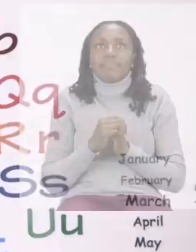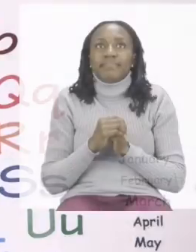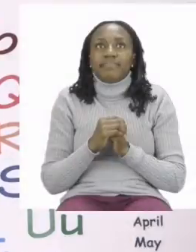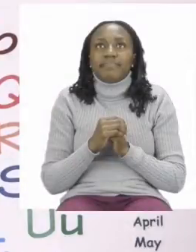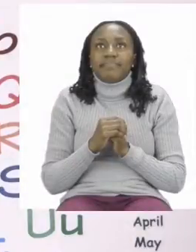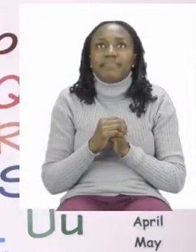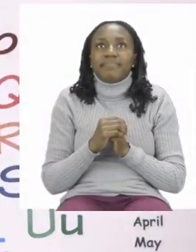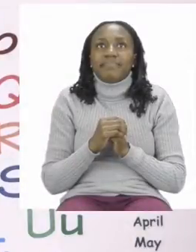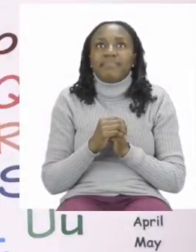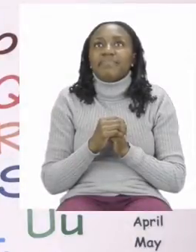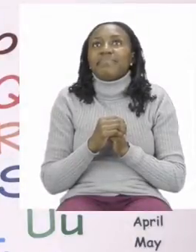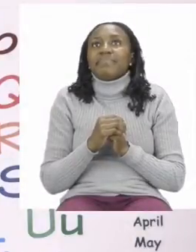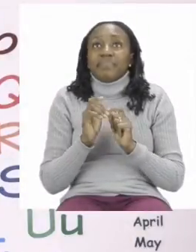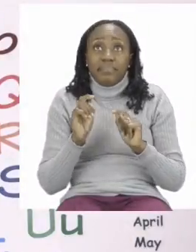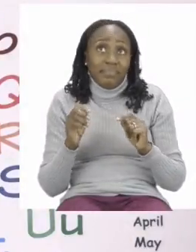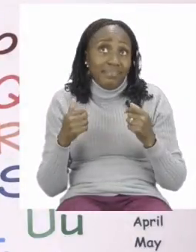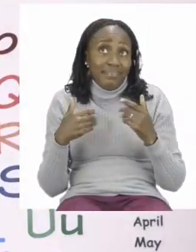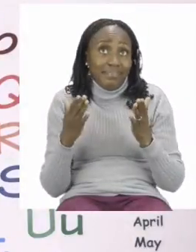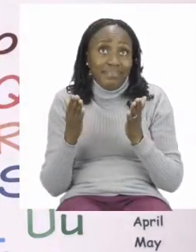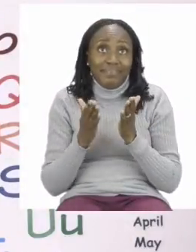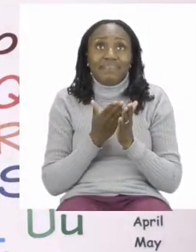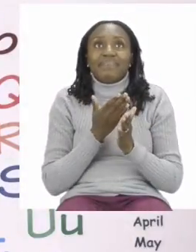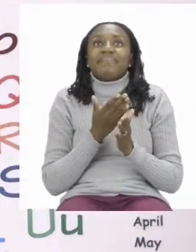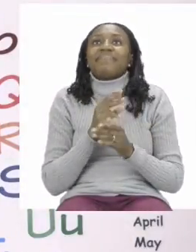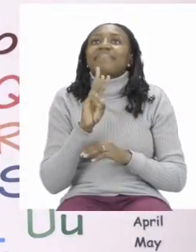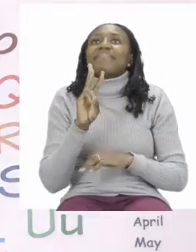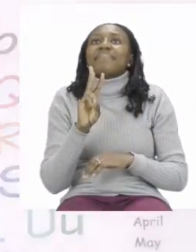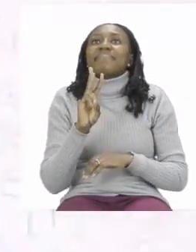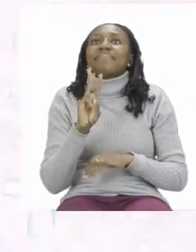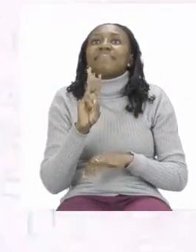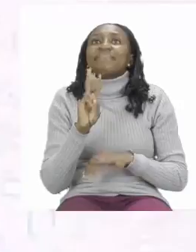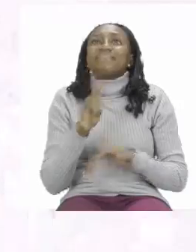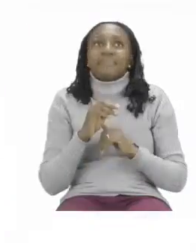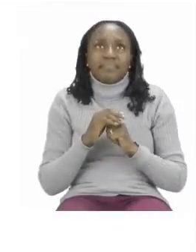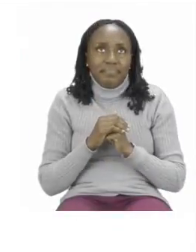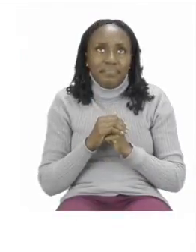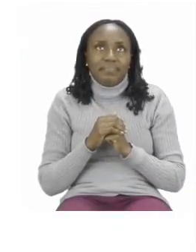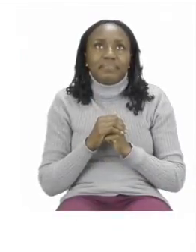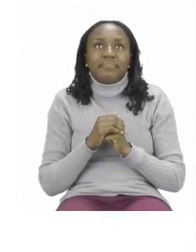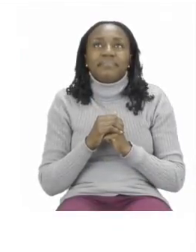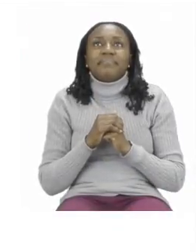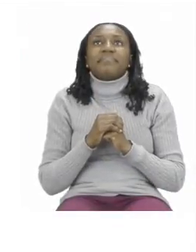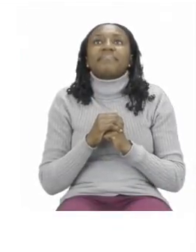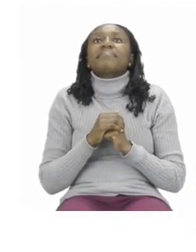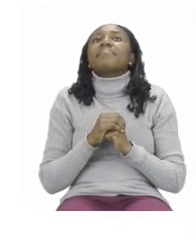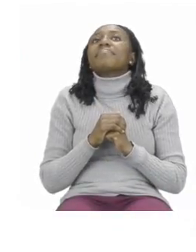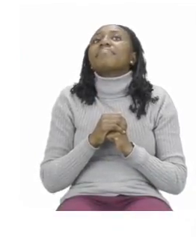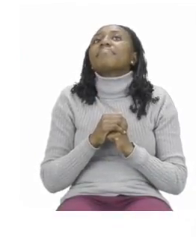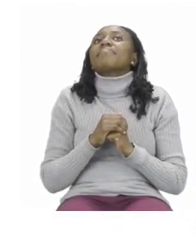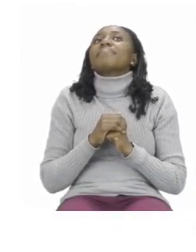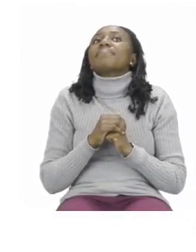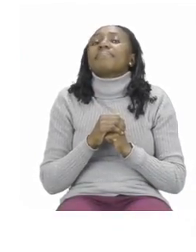Let's start our lesson boys and girls by going to page three. On page three we are going to be reading a